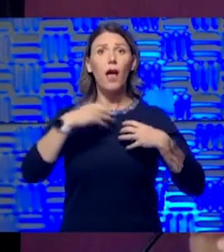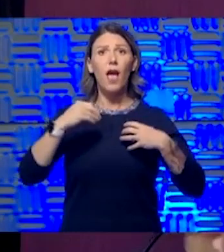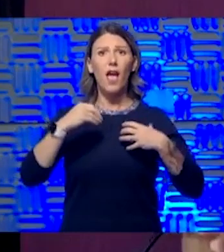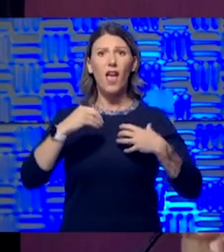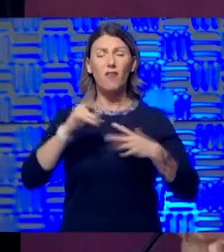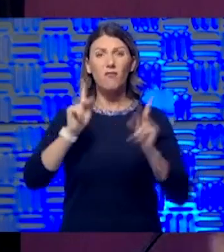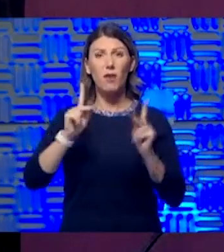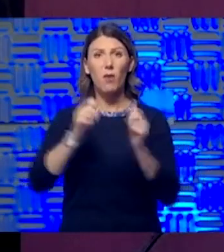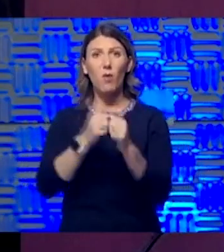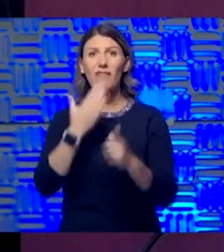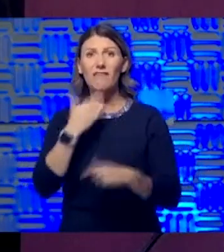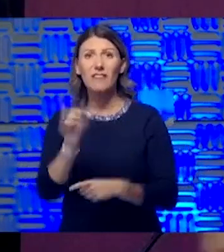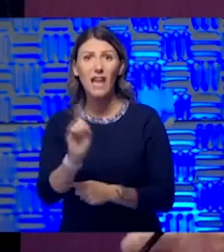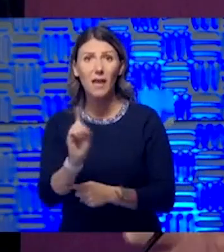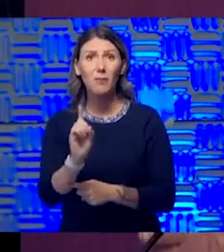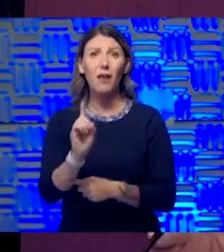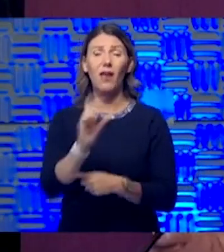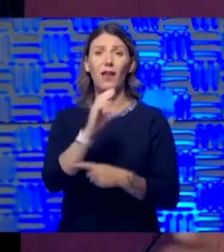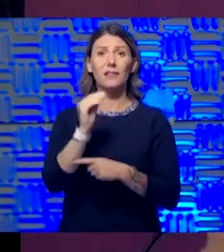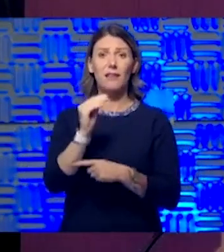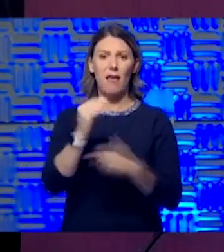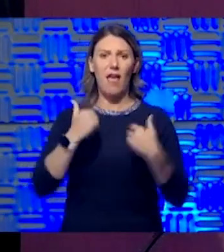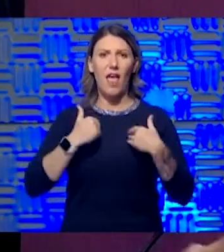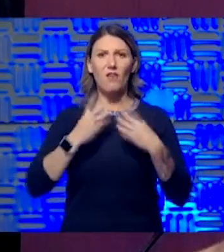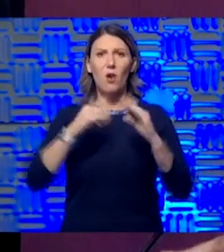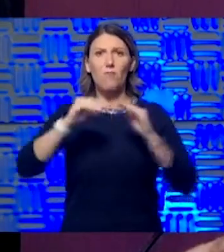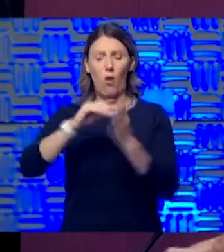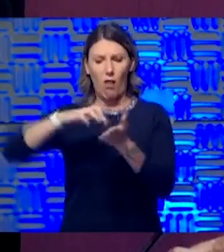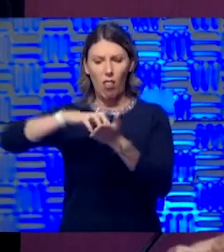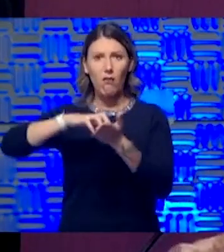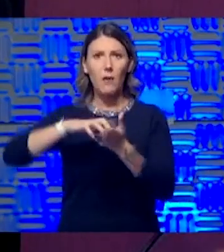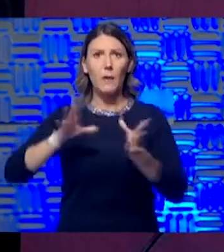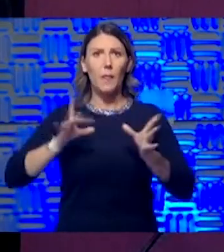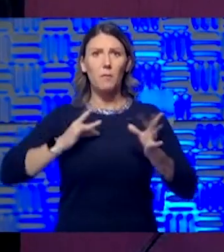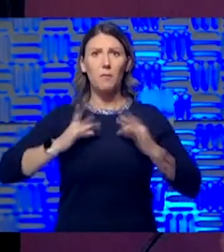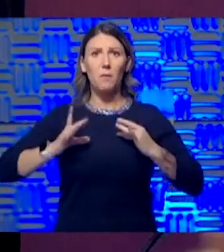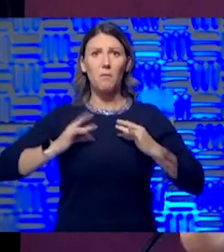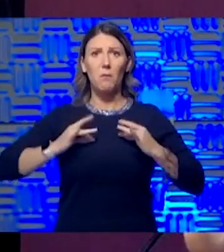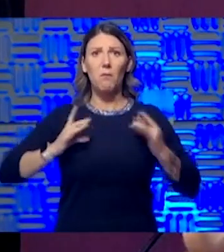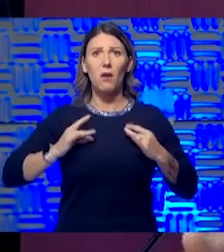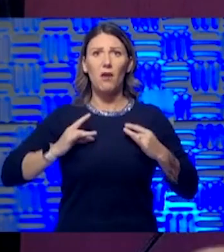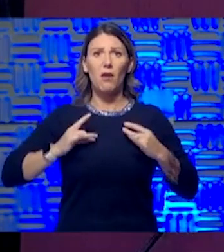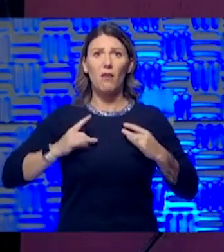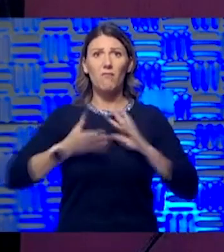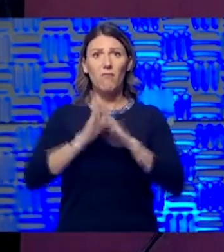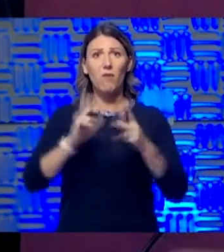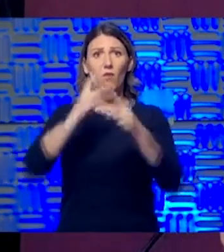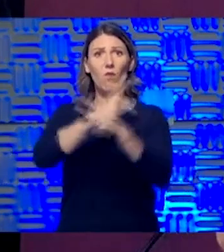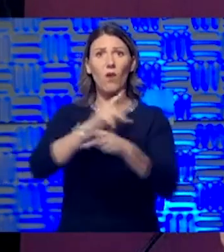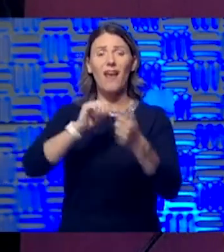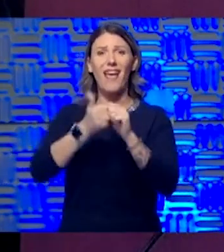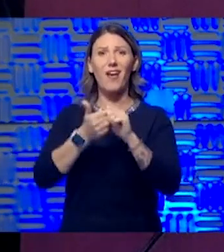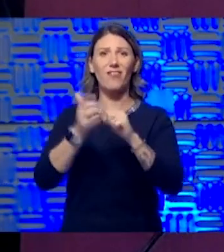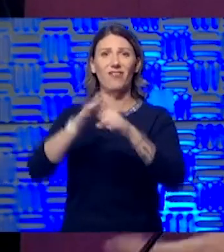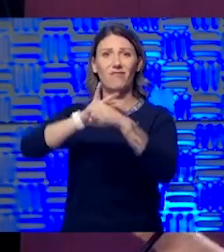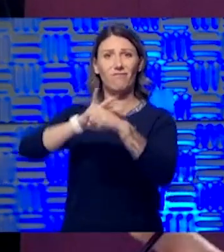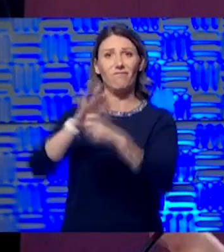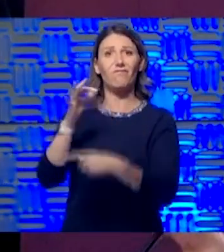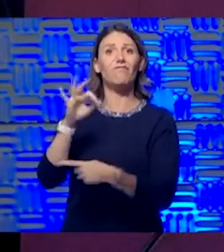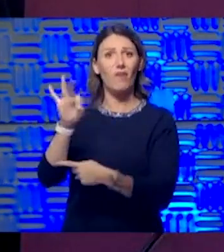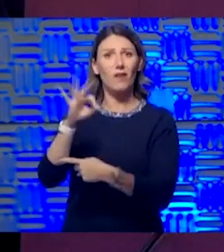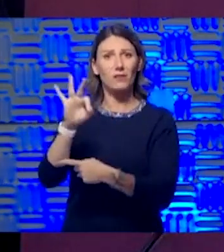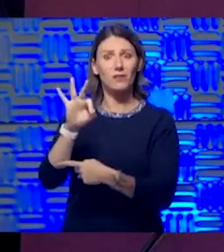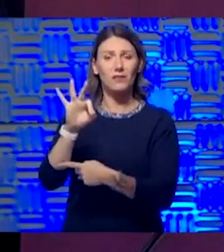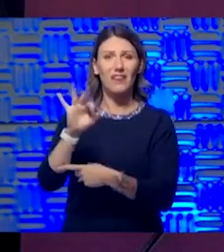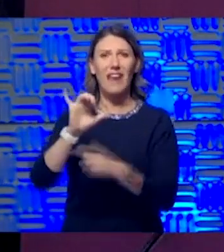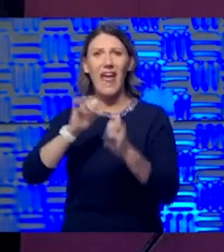have susceptibilities to the way this virus works. So really just fascinating, fascinating stuff. Like I said last